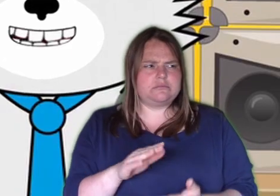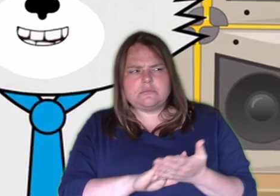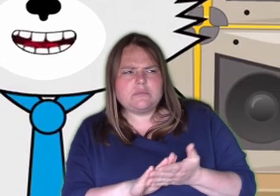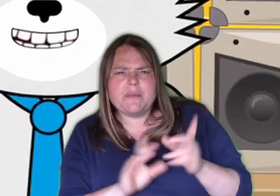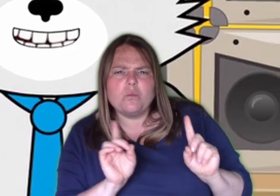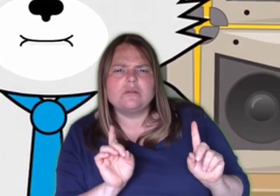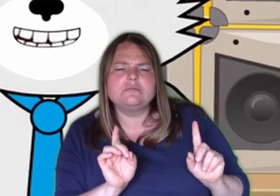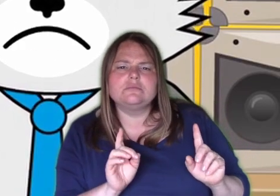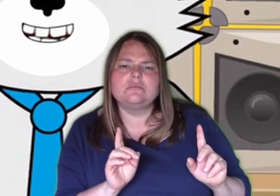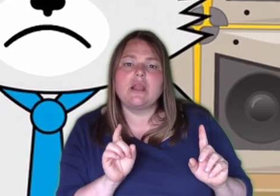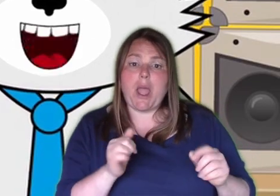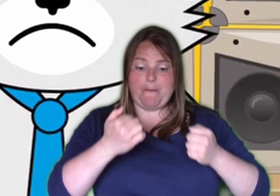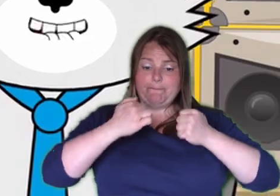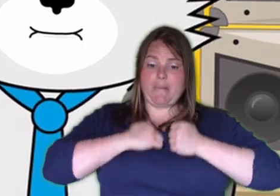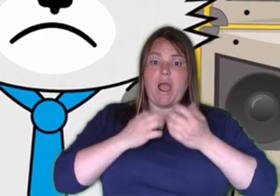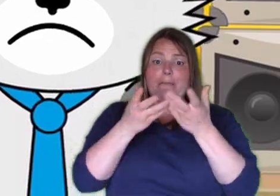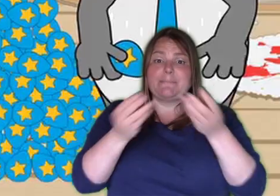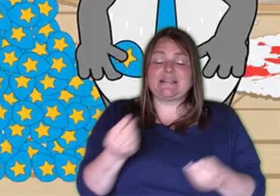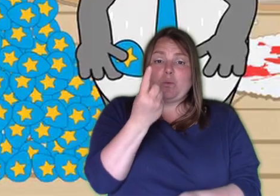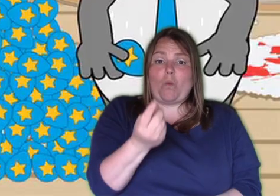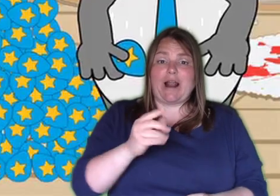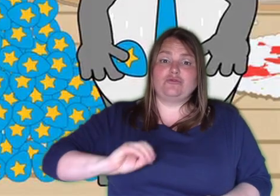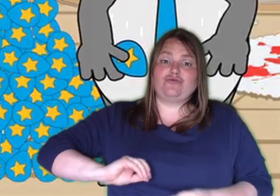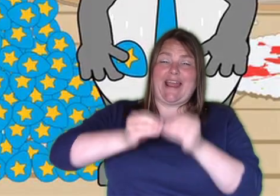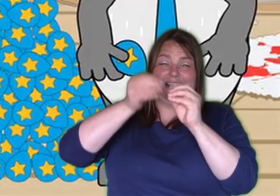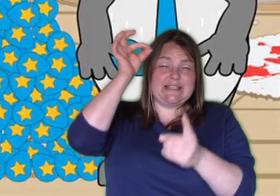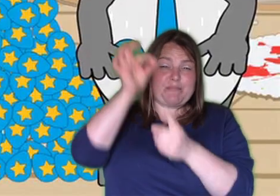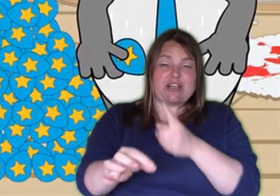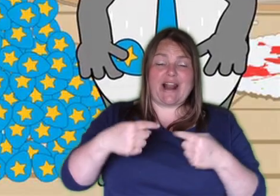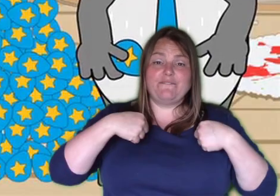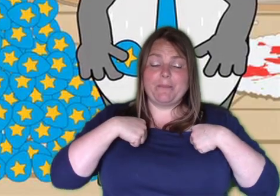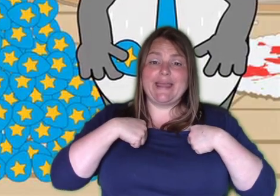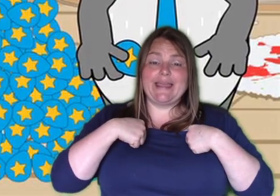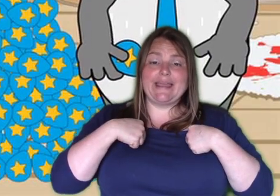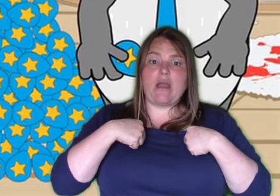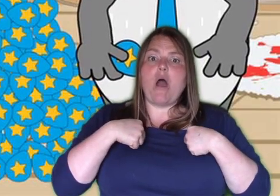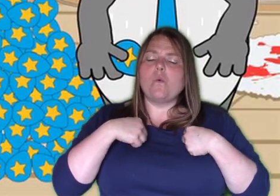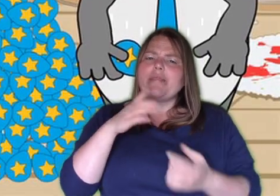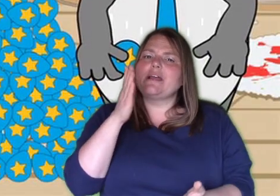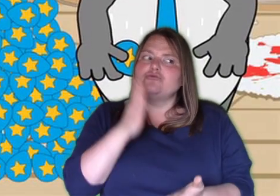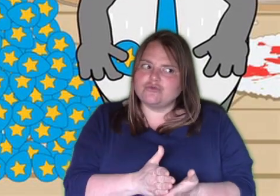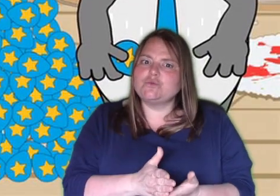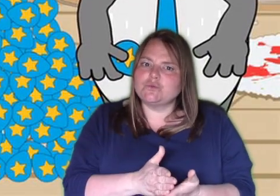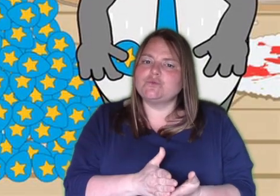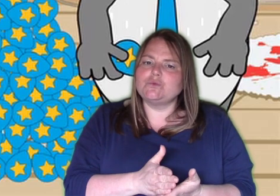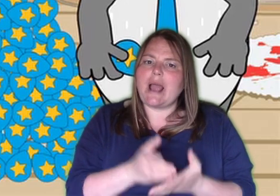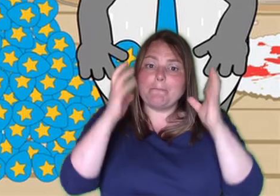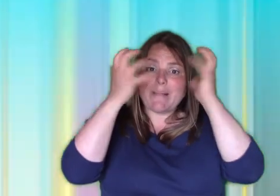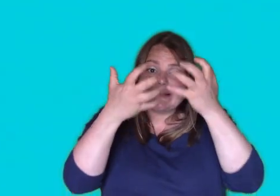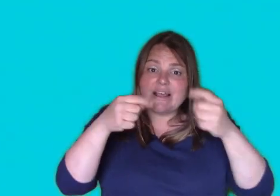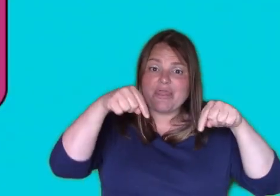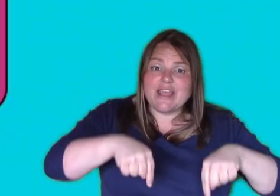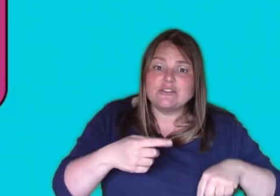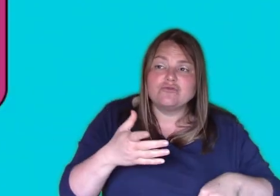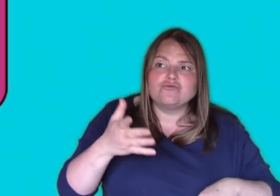my missing one was custom-made for me. Ah! That's true, Milo. You know, Pandas, this reminds me of a